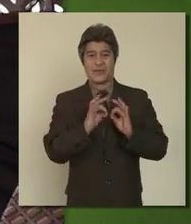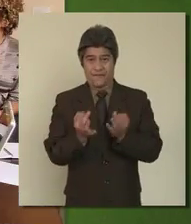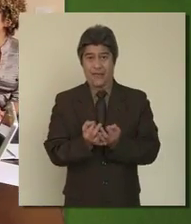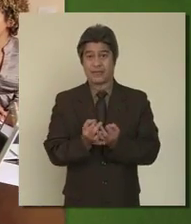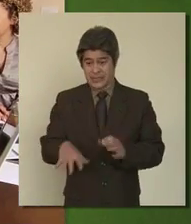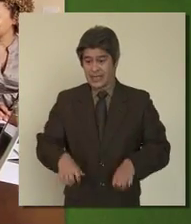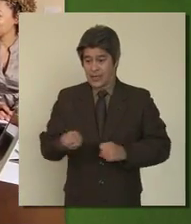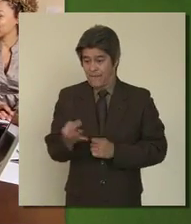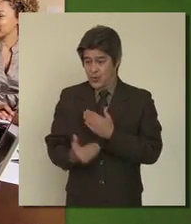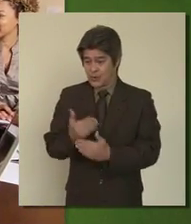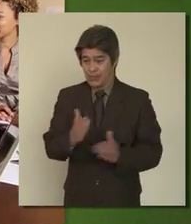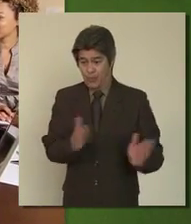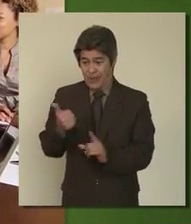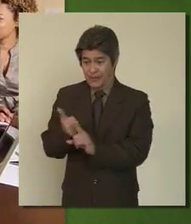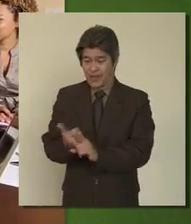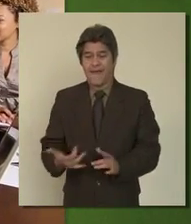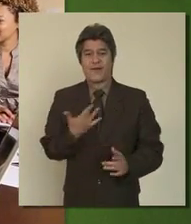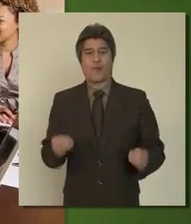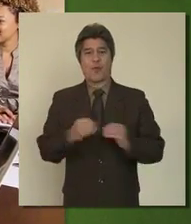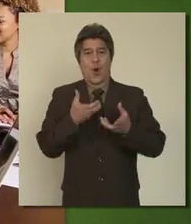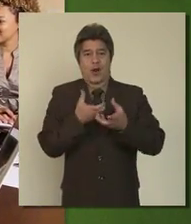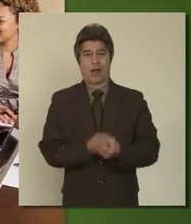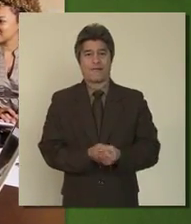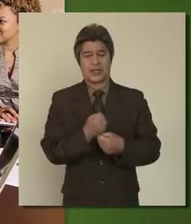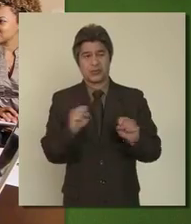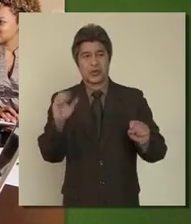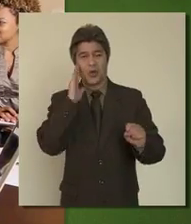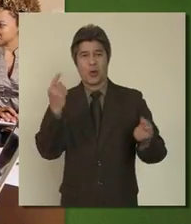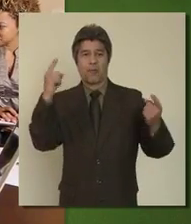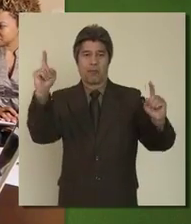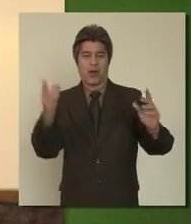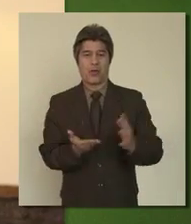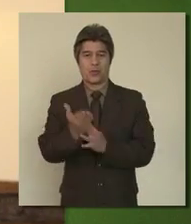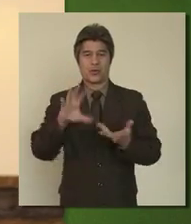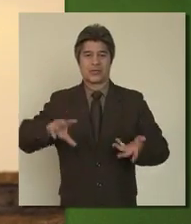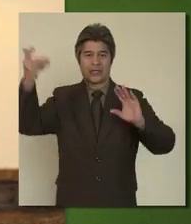few steps to prepare themselves will feel more confident and secure in their ability to get through it.